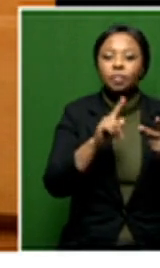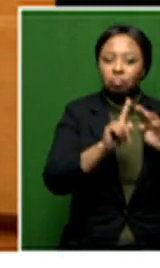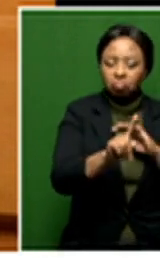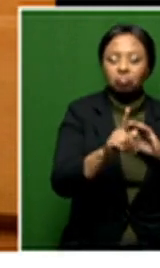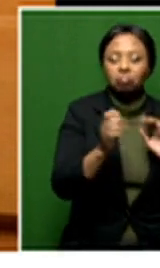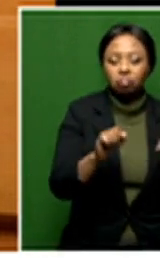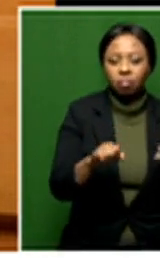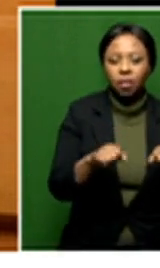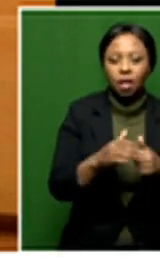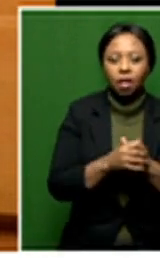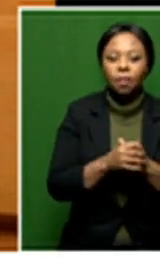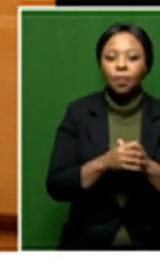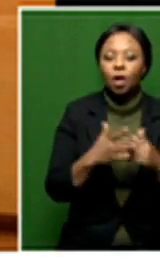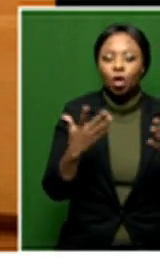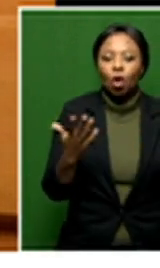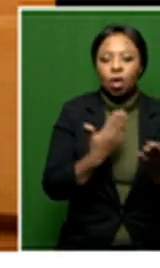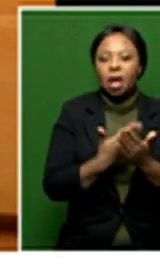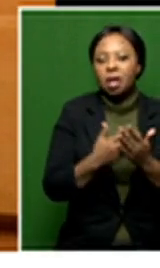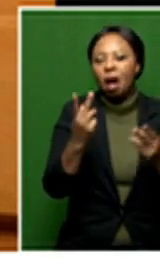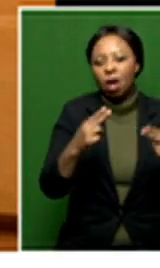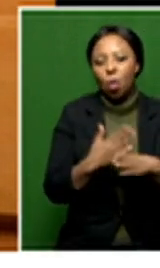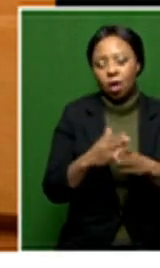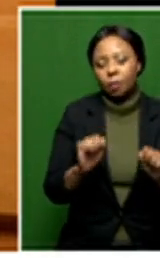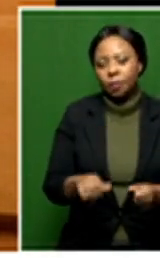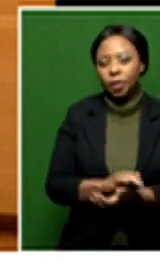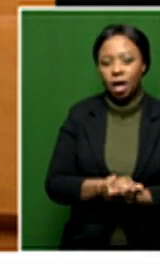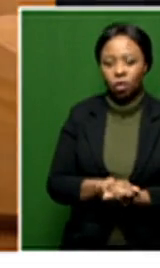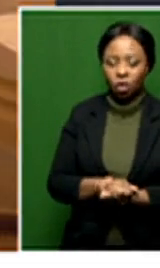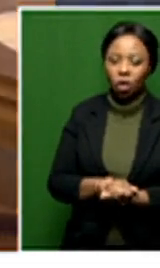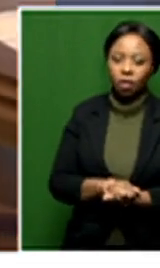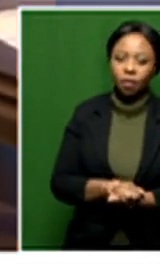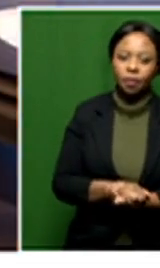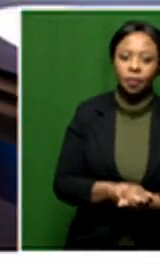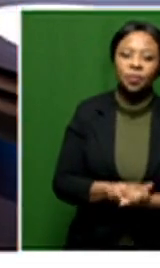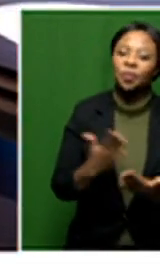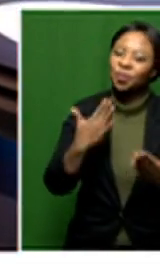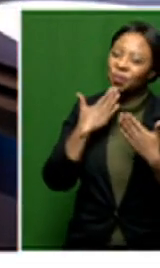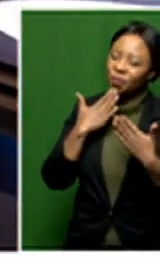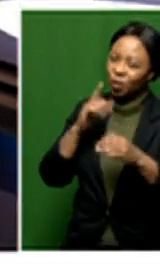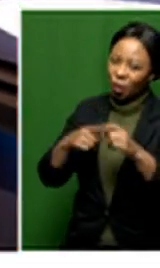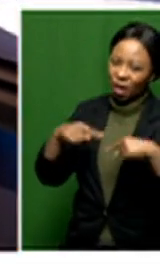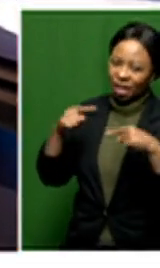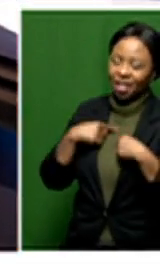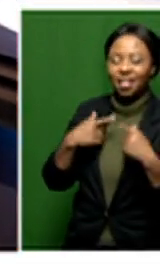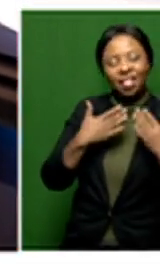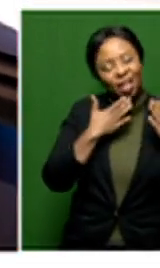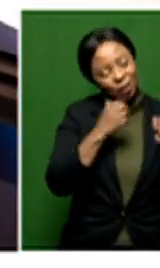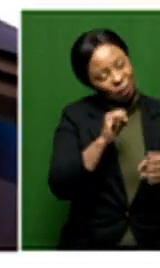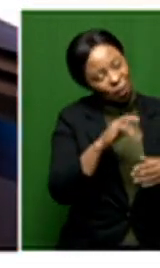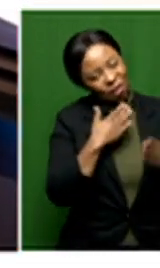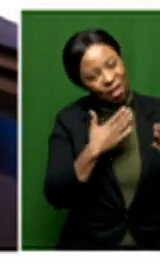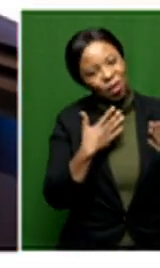And if you, yeah, if you want to come and see some artwork. All right. Prajok, great chatting to you, man. Thank you so much for joining us. Thank you, Simpi.